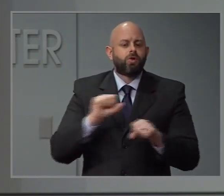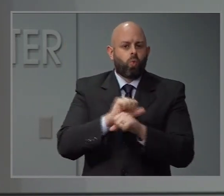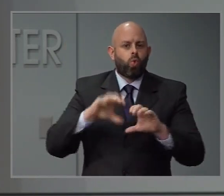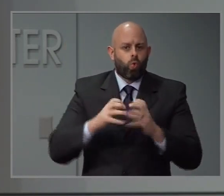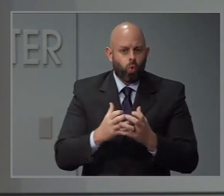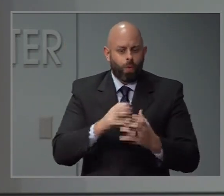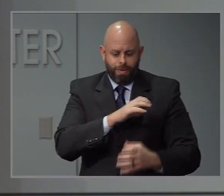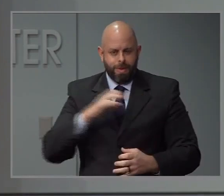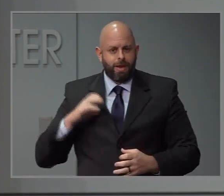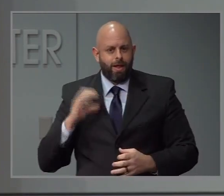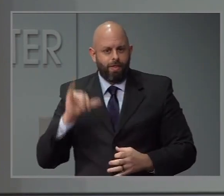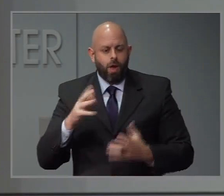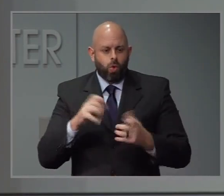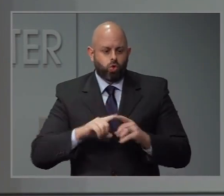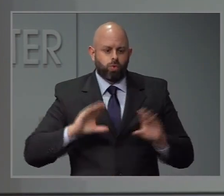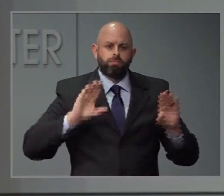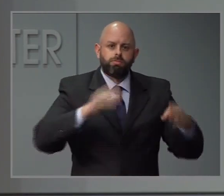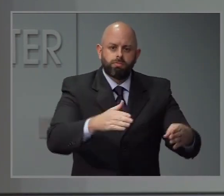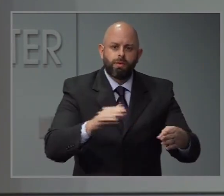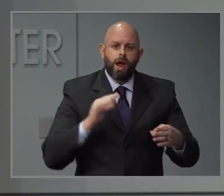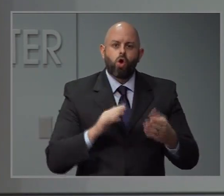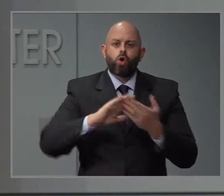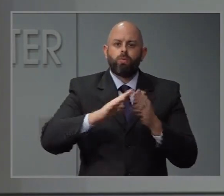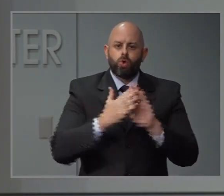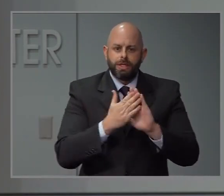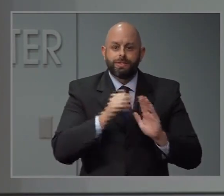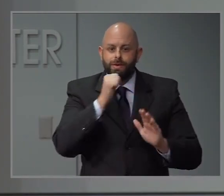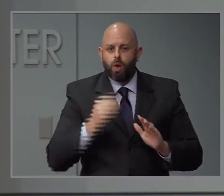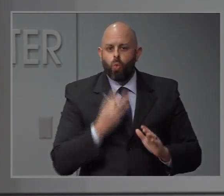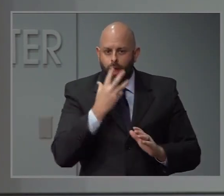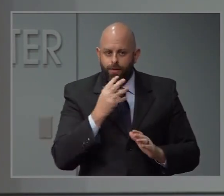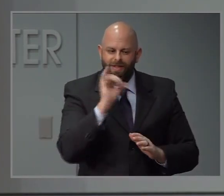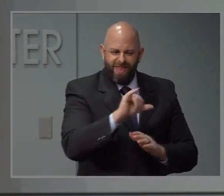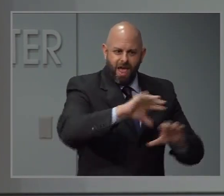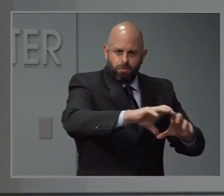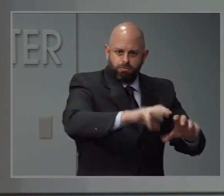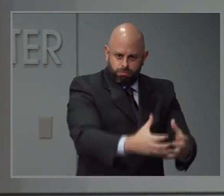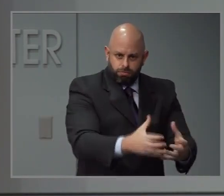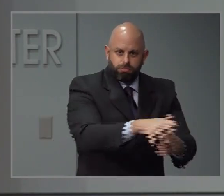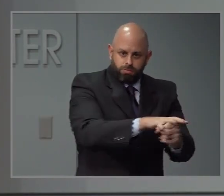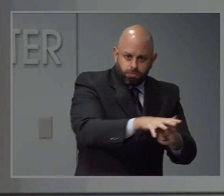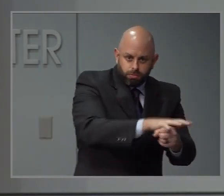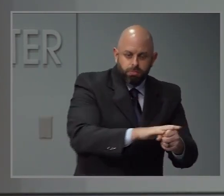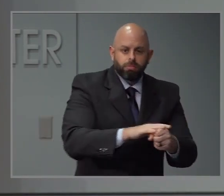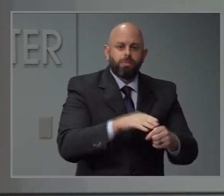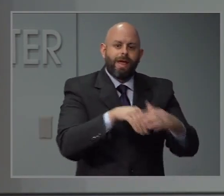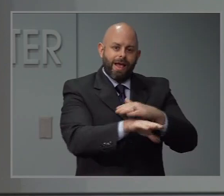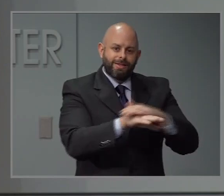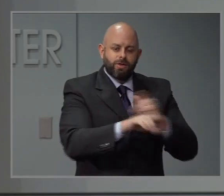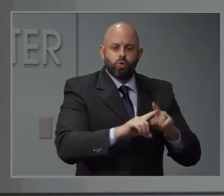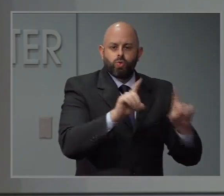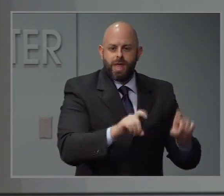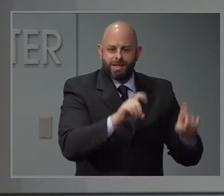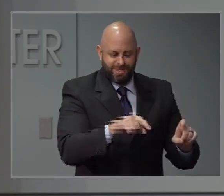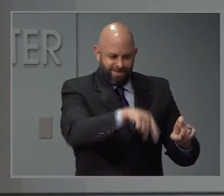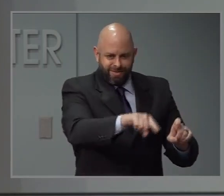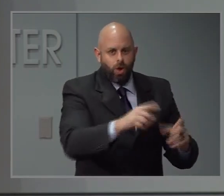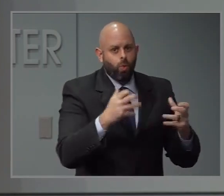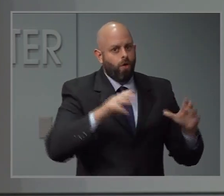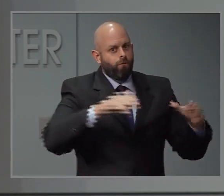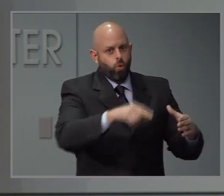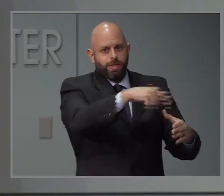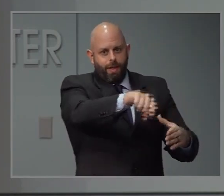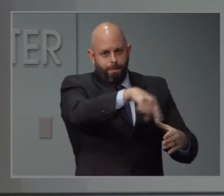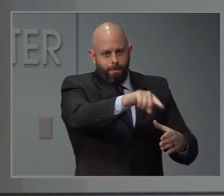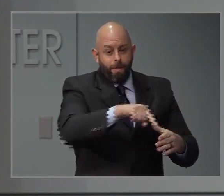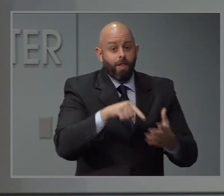to be targeting our communities of color. We want to make sure that every community has access to testing. So what our focus for this week